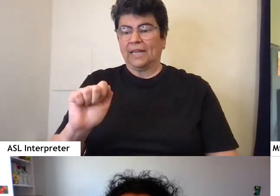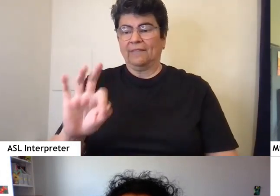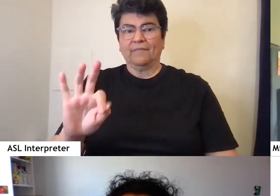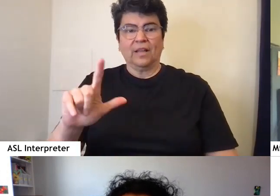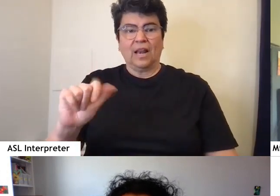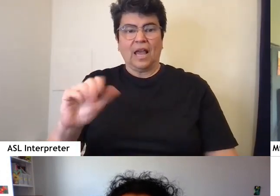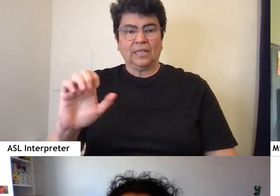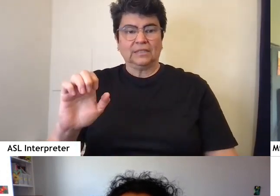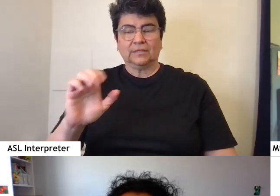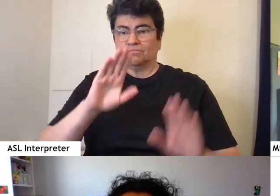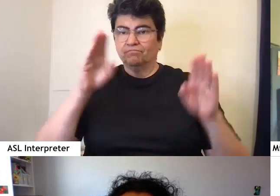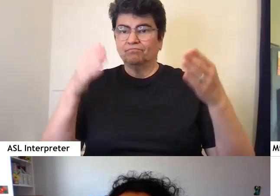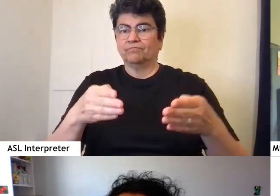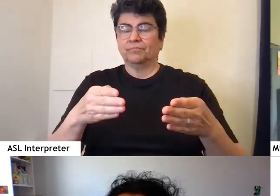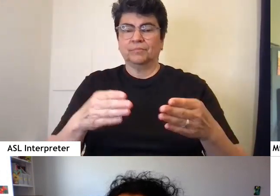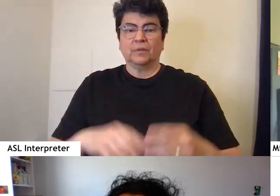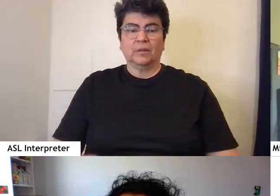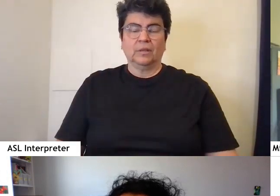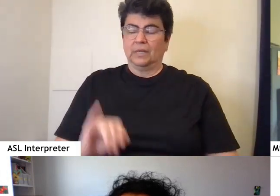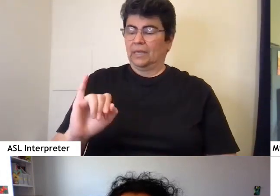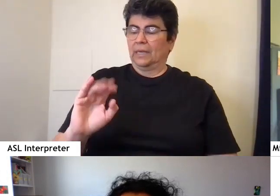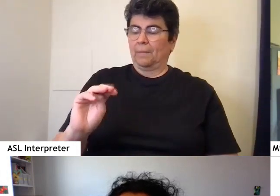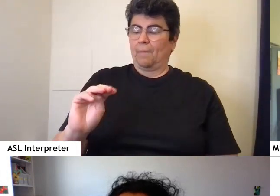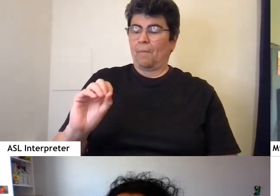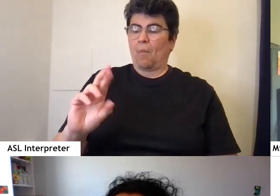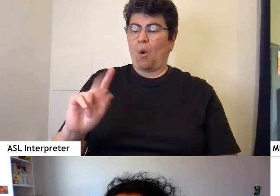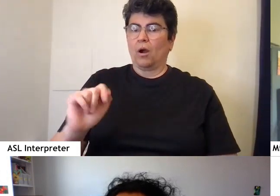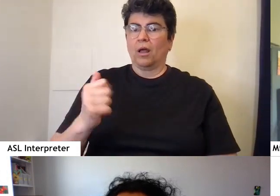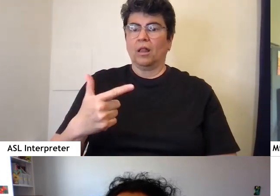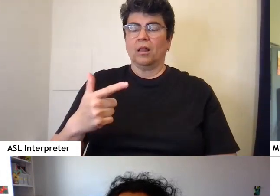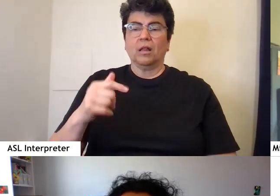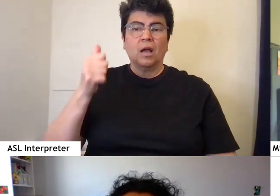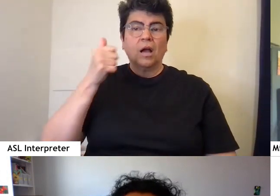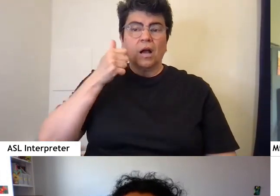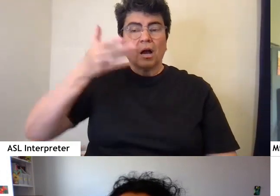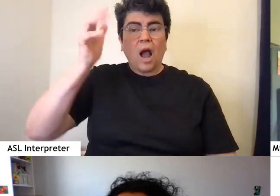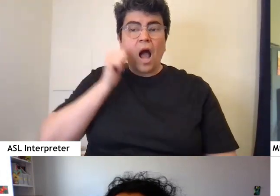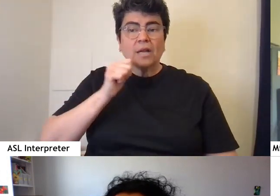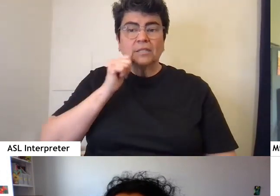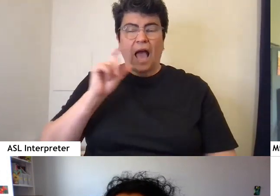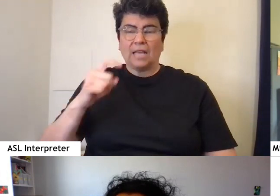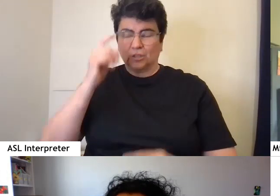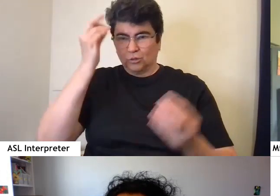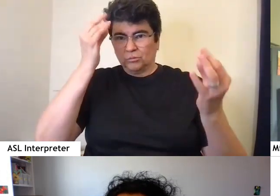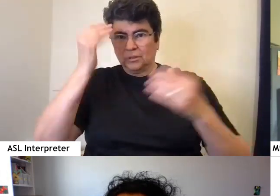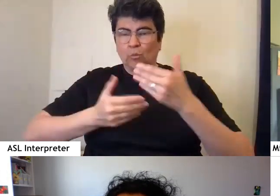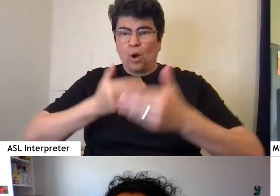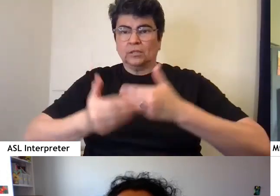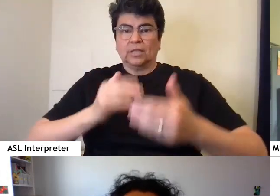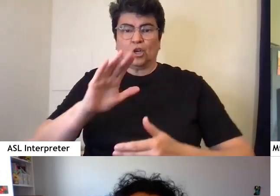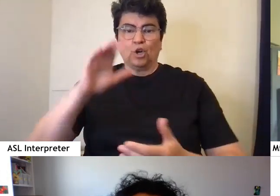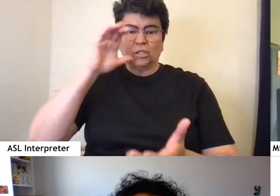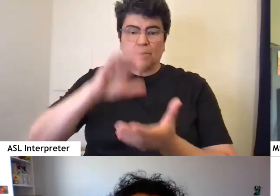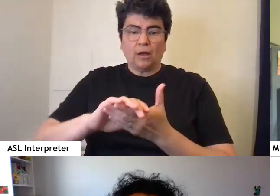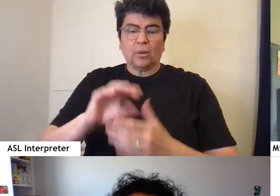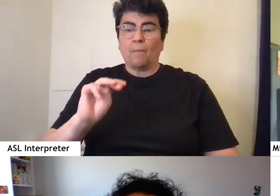an immortal goddess who has to process her spouse's, her